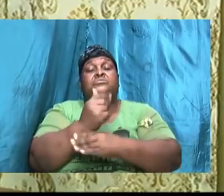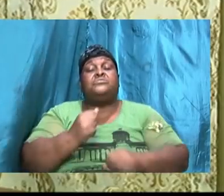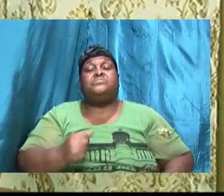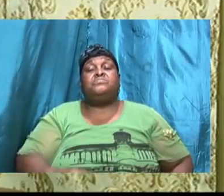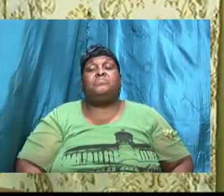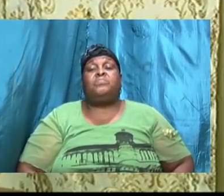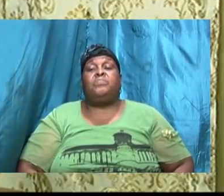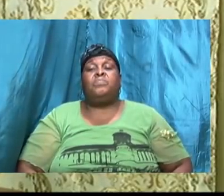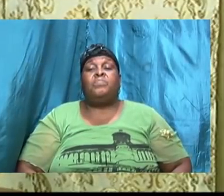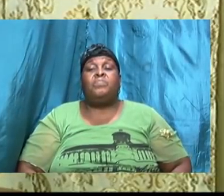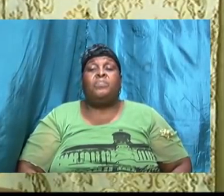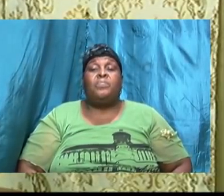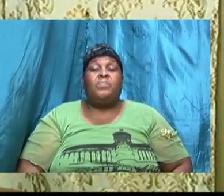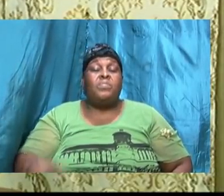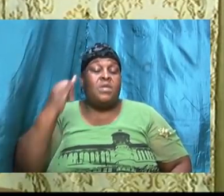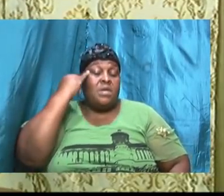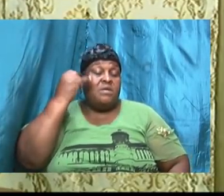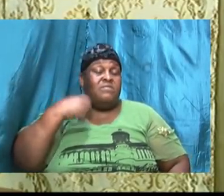if we